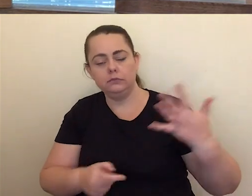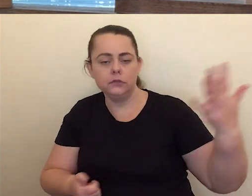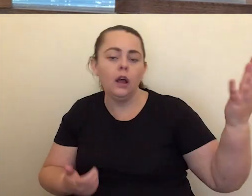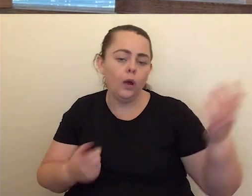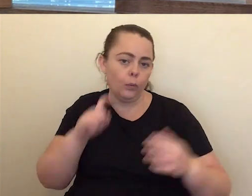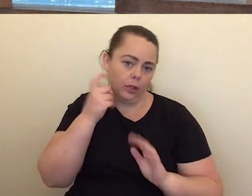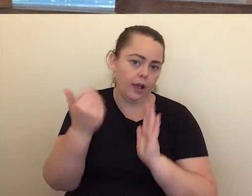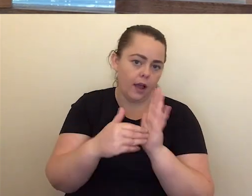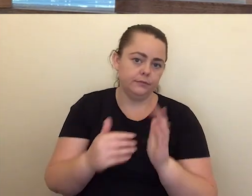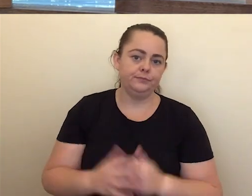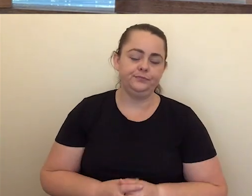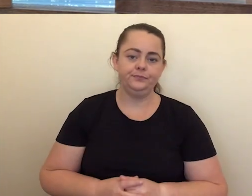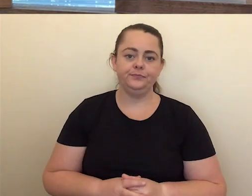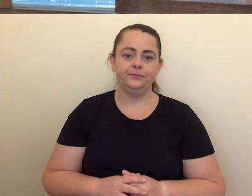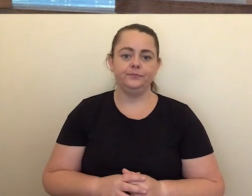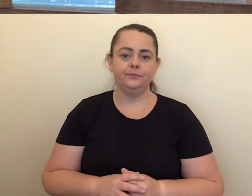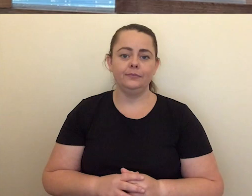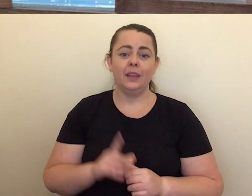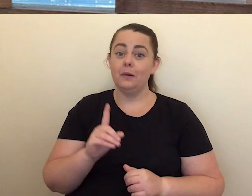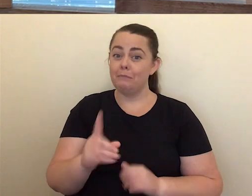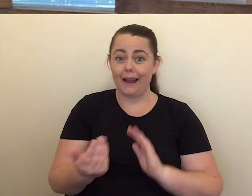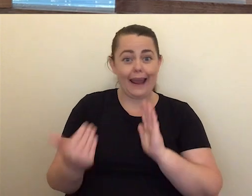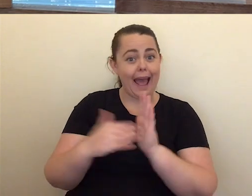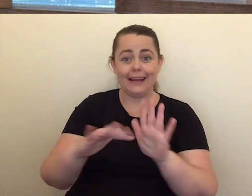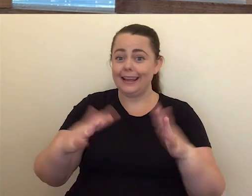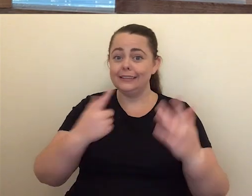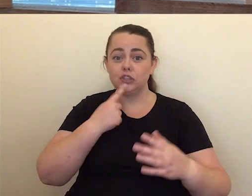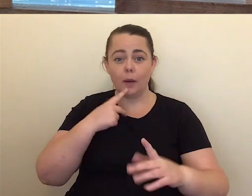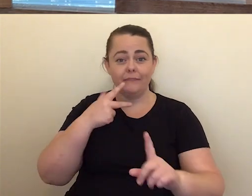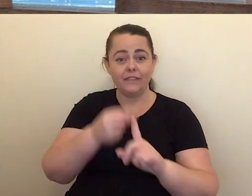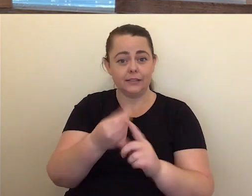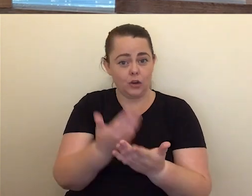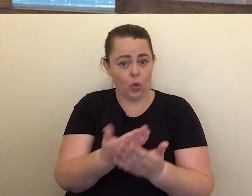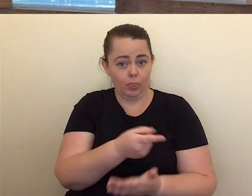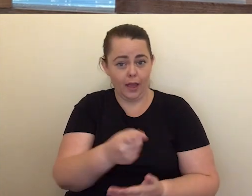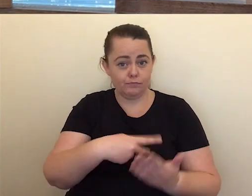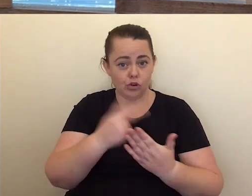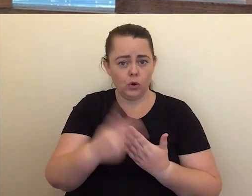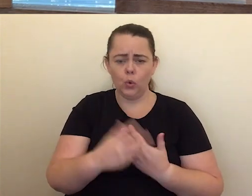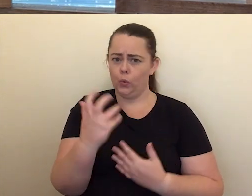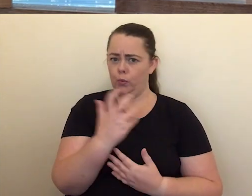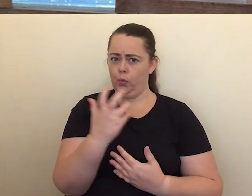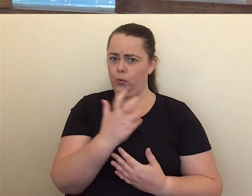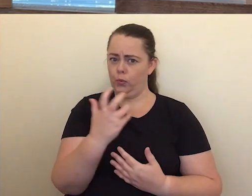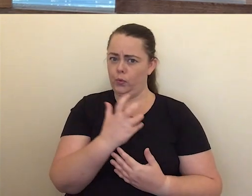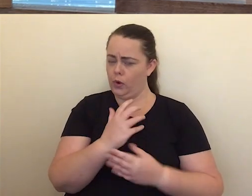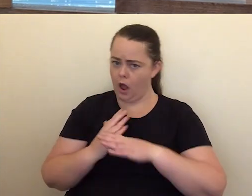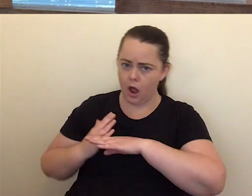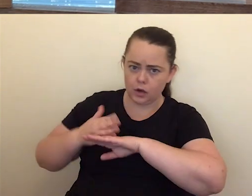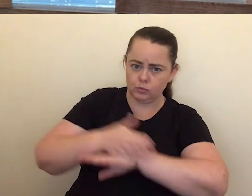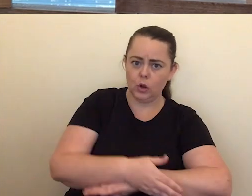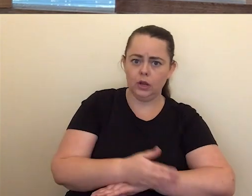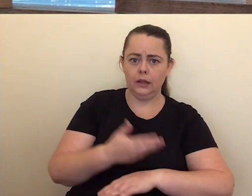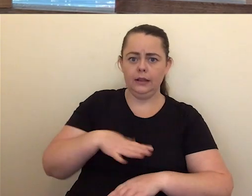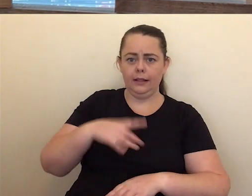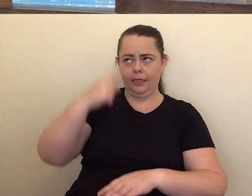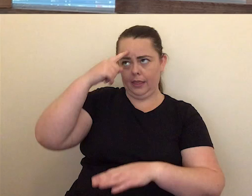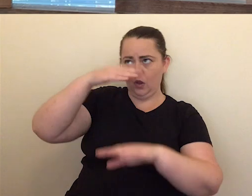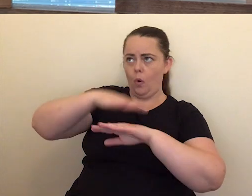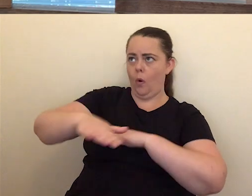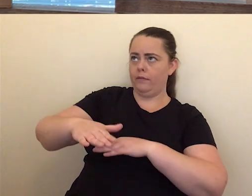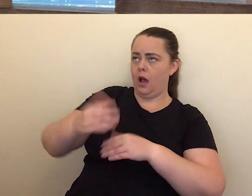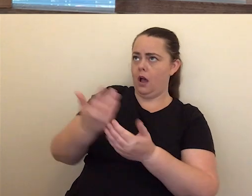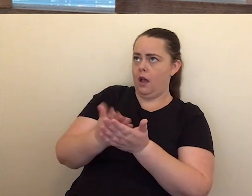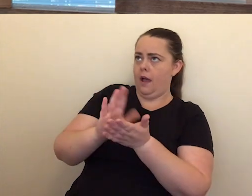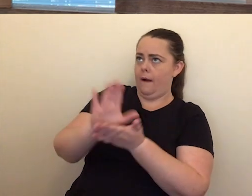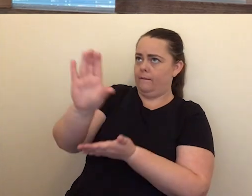vaccine to the National Immunisation Programme is a major undertaking, with funding, purchasing and delivering models all needing to be worked